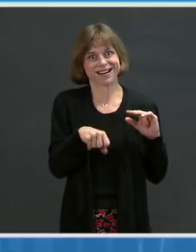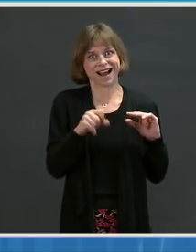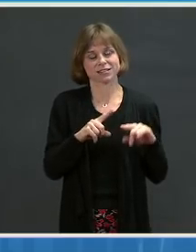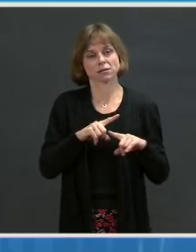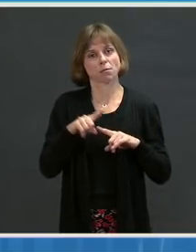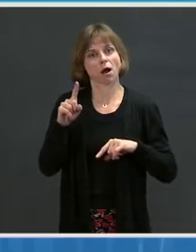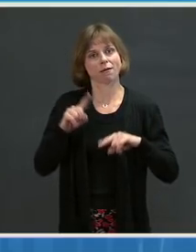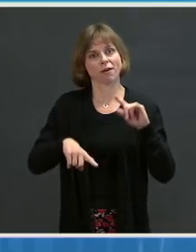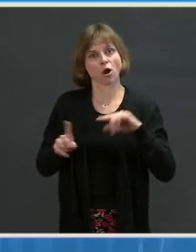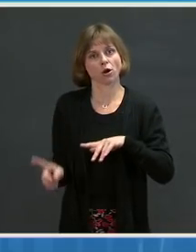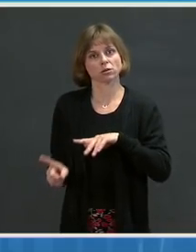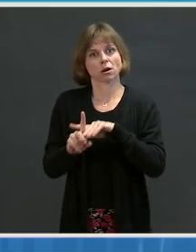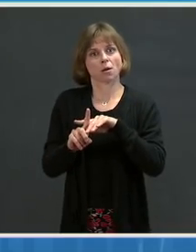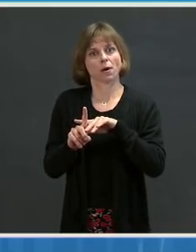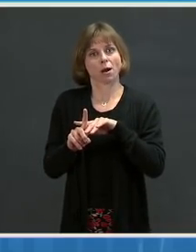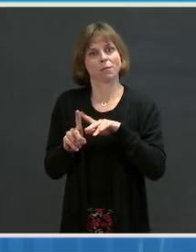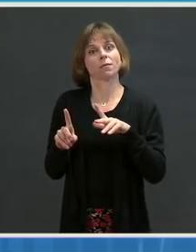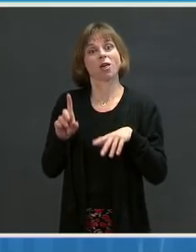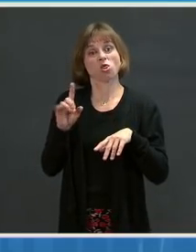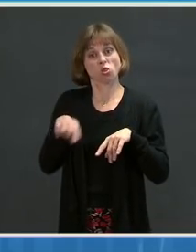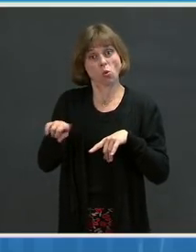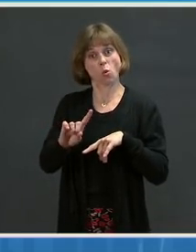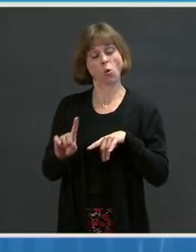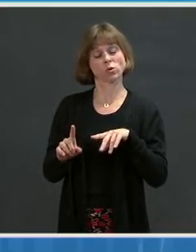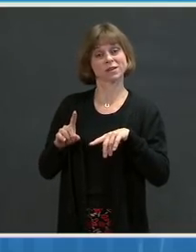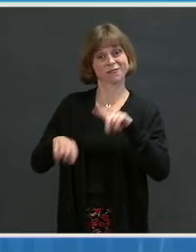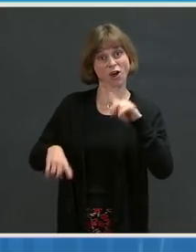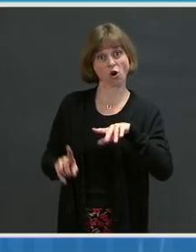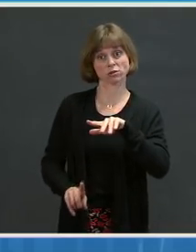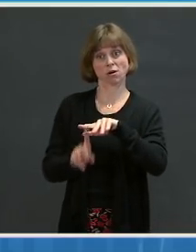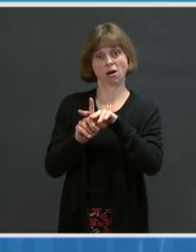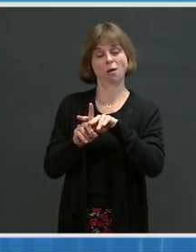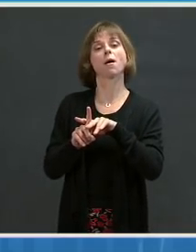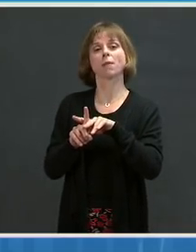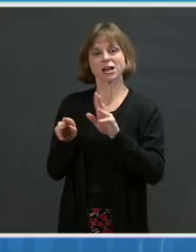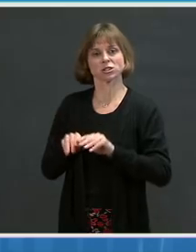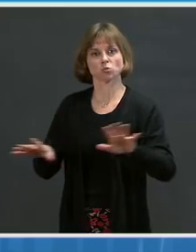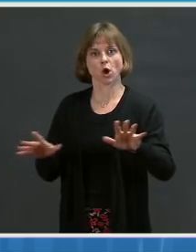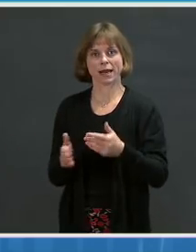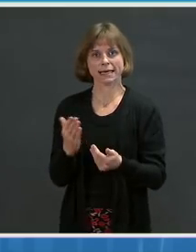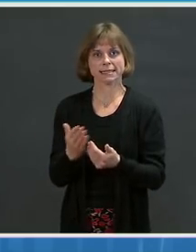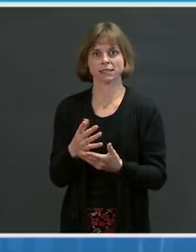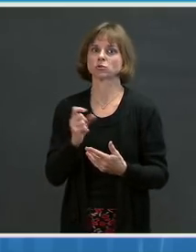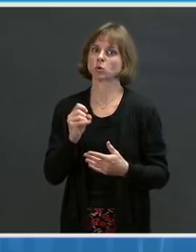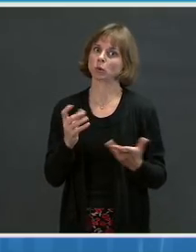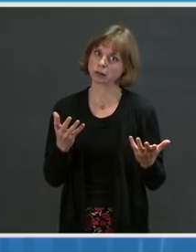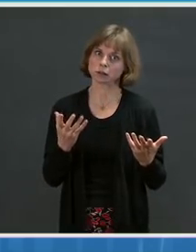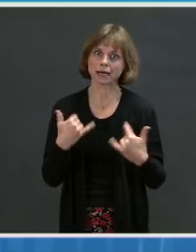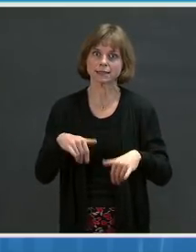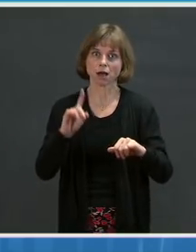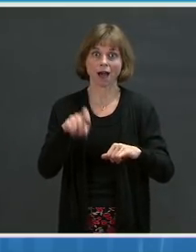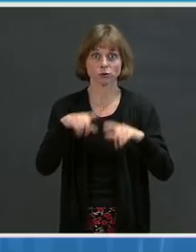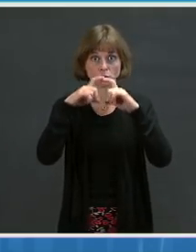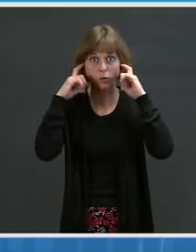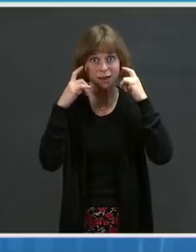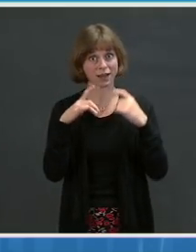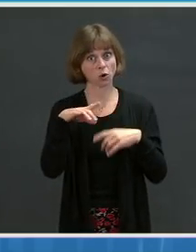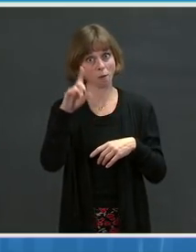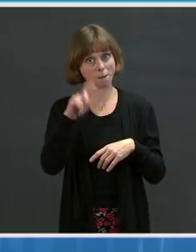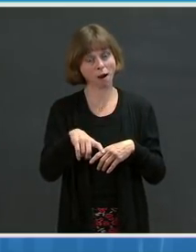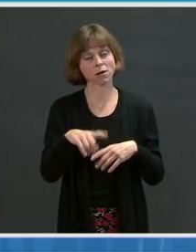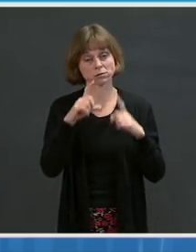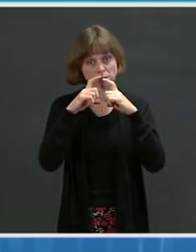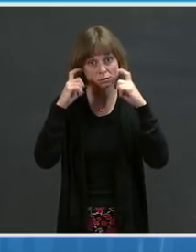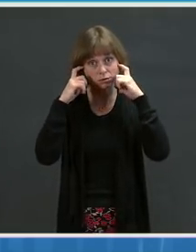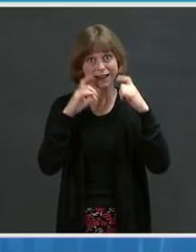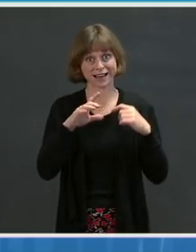are increasing throughout our country. CDC continues to recommend that everyone two years of age or older wear a mask when in public